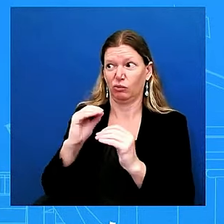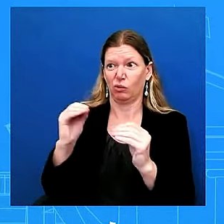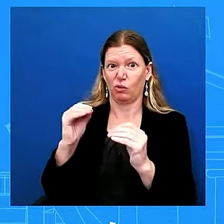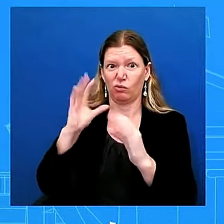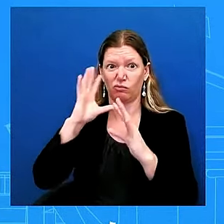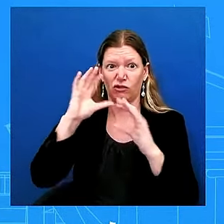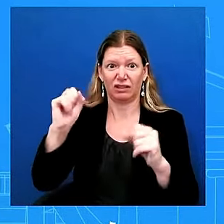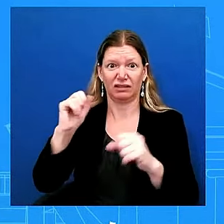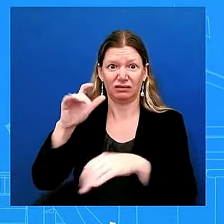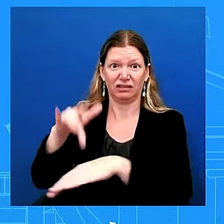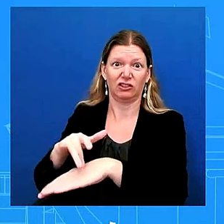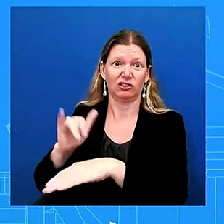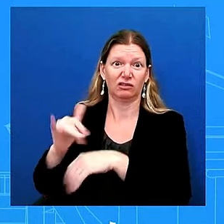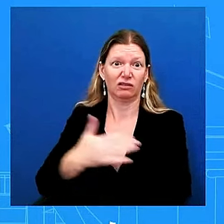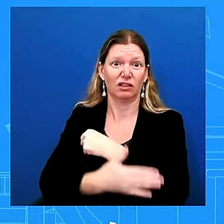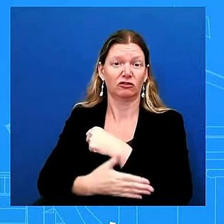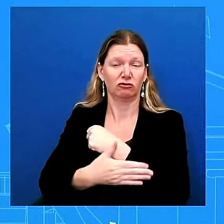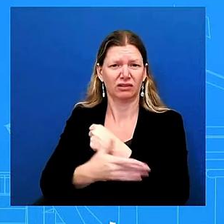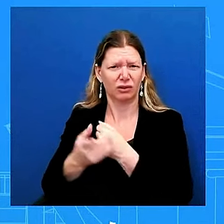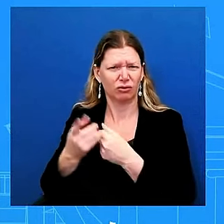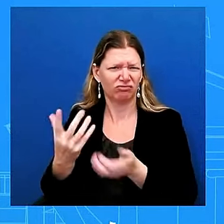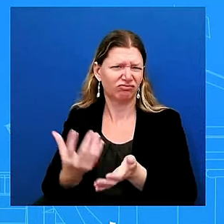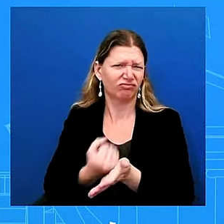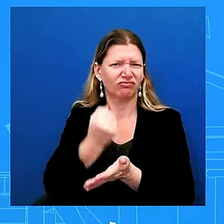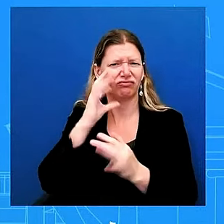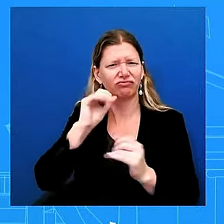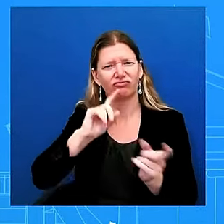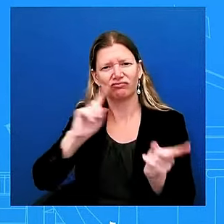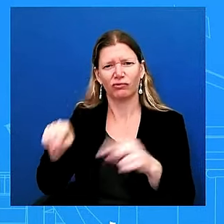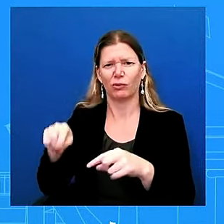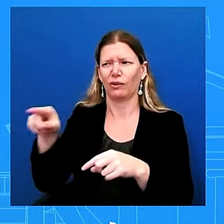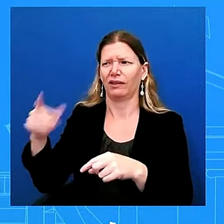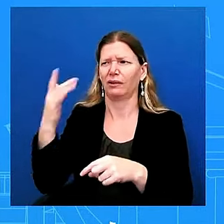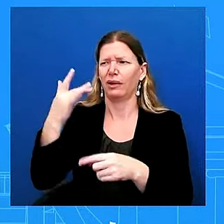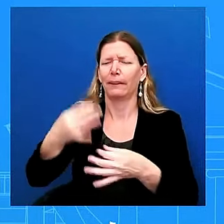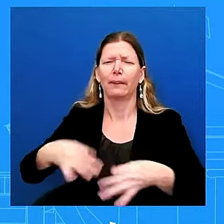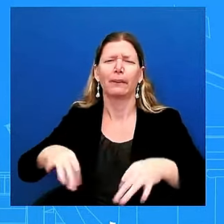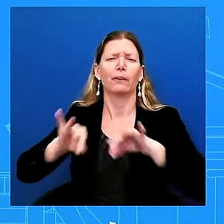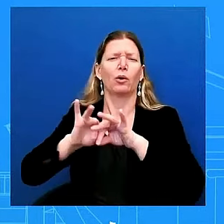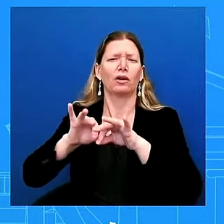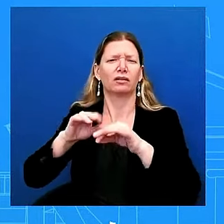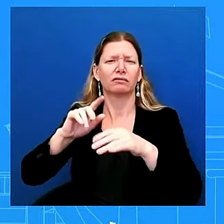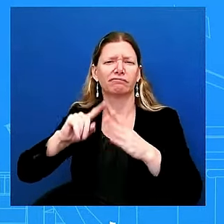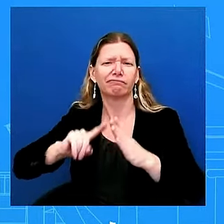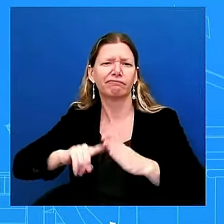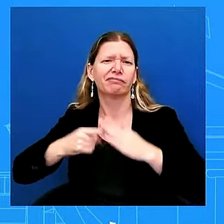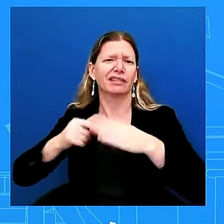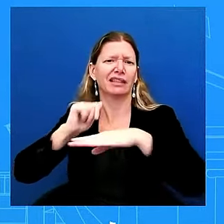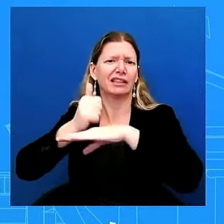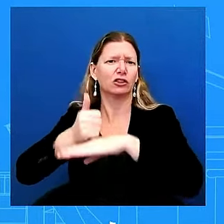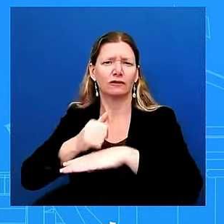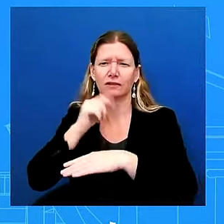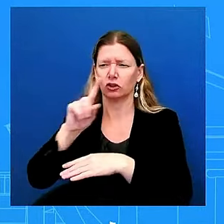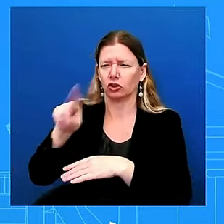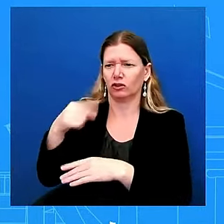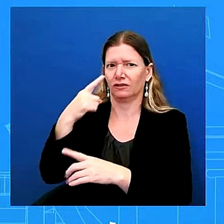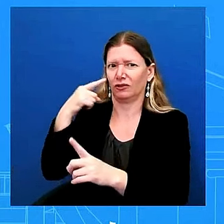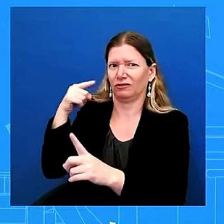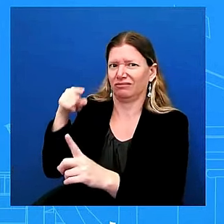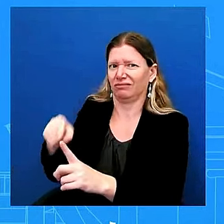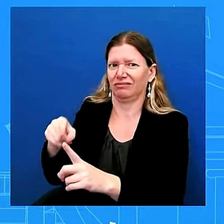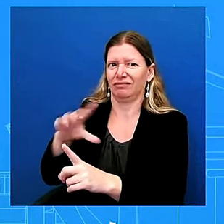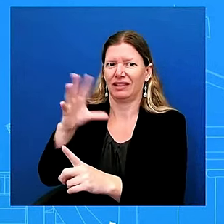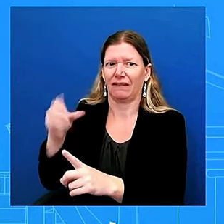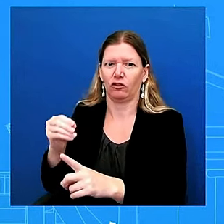important initiatives not just to the african continent uh but also for us here and other of our partners and